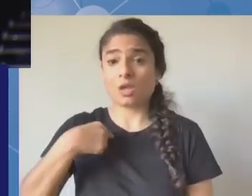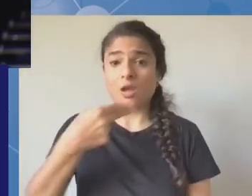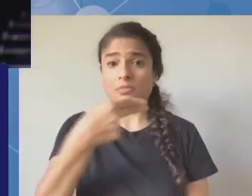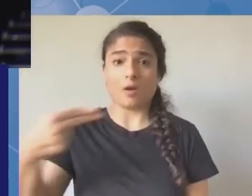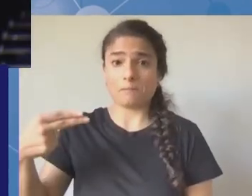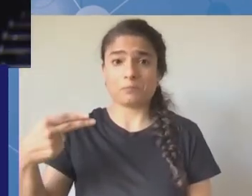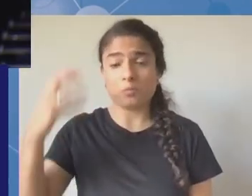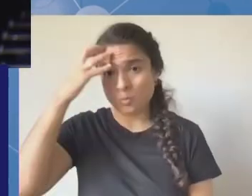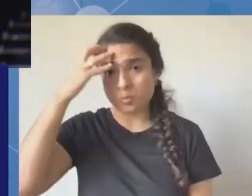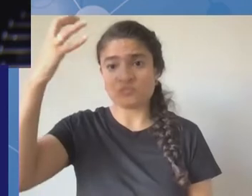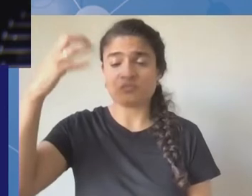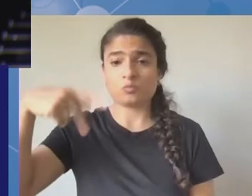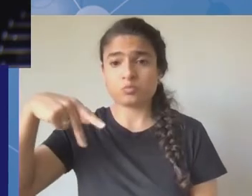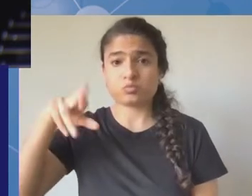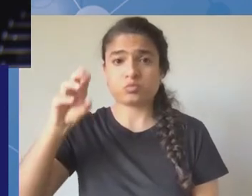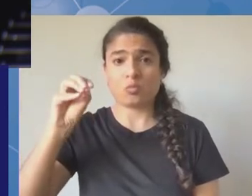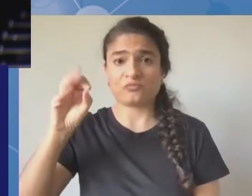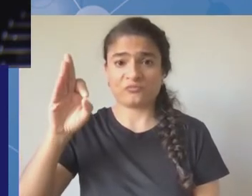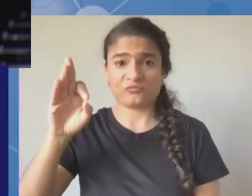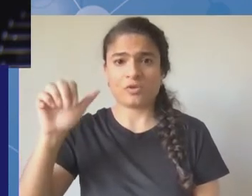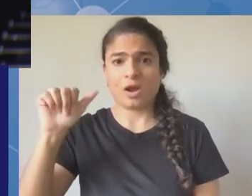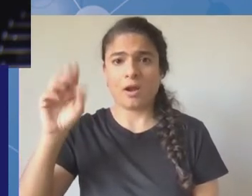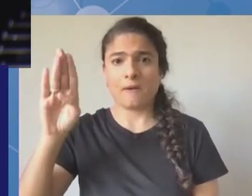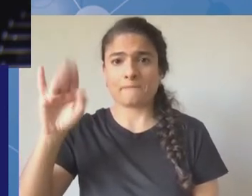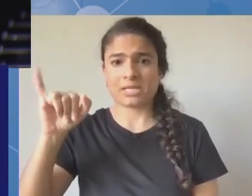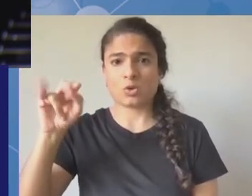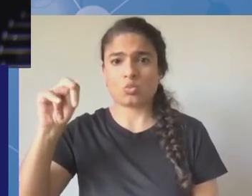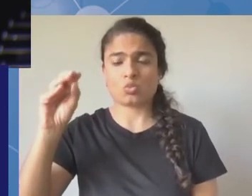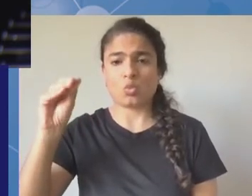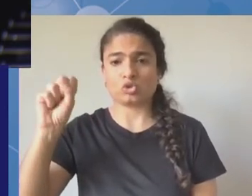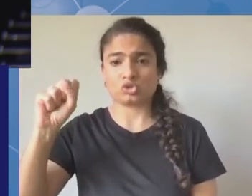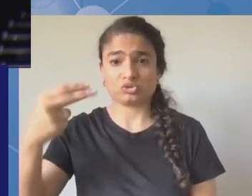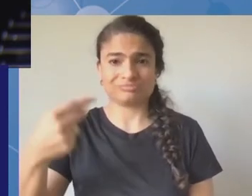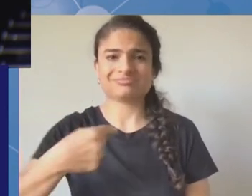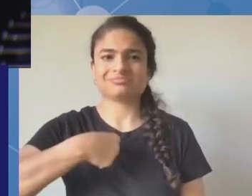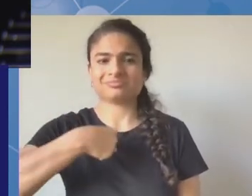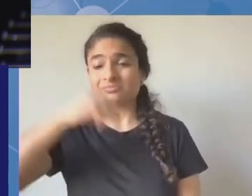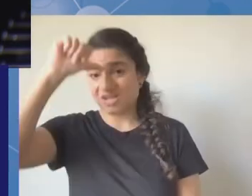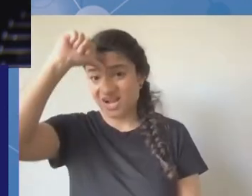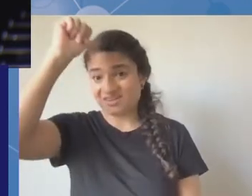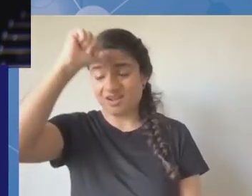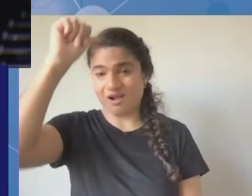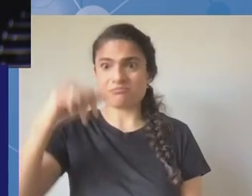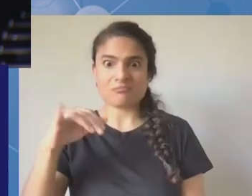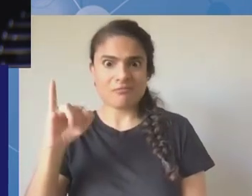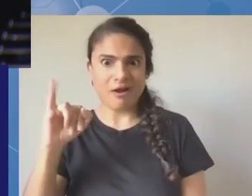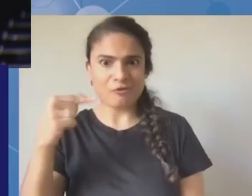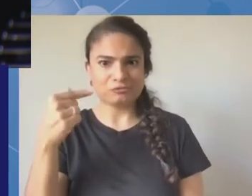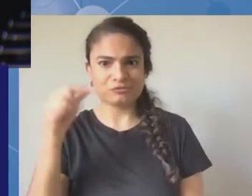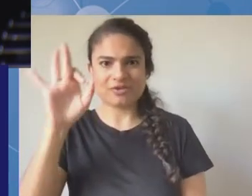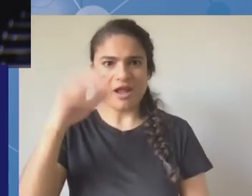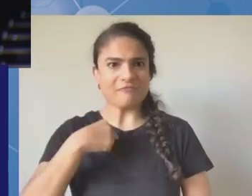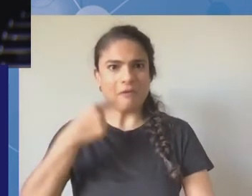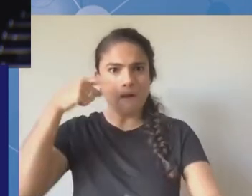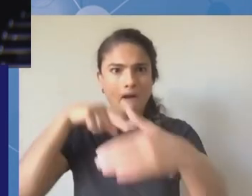first igf and i'm attending this as a student so my main research area is law and regulation of artificial